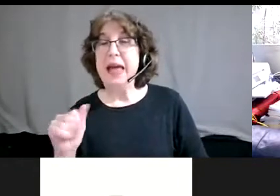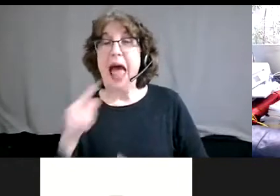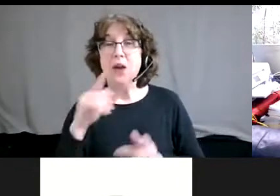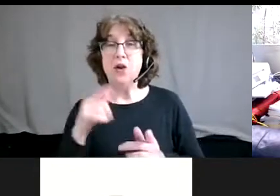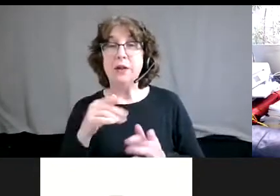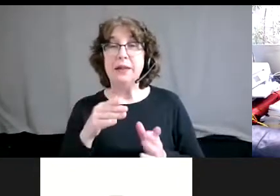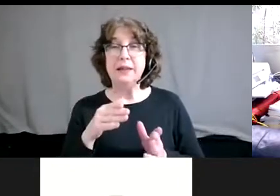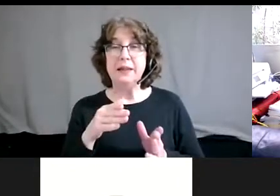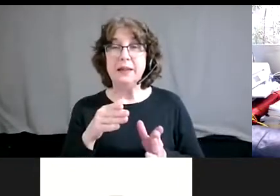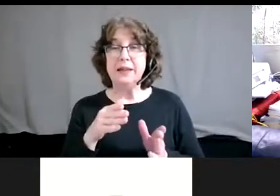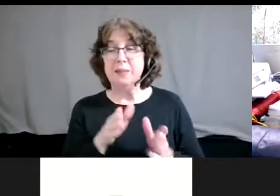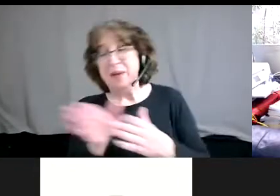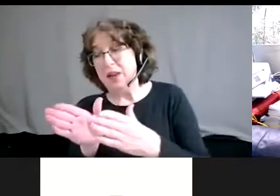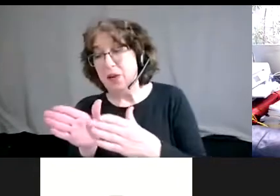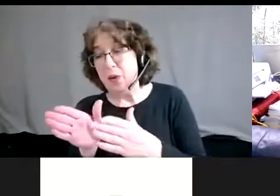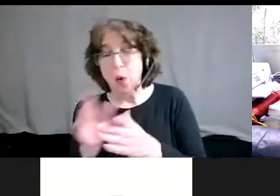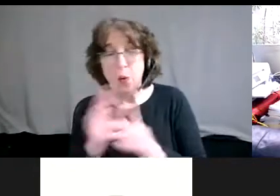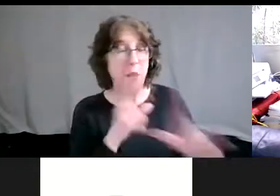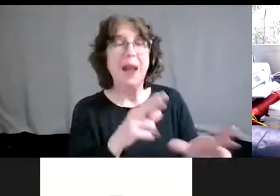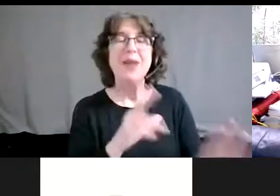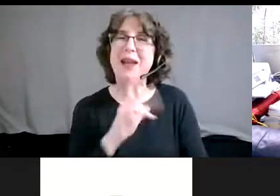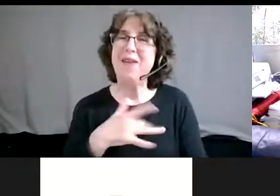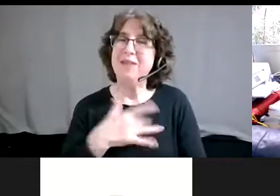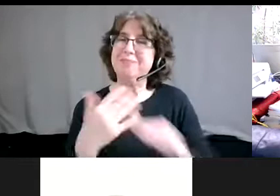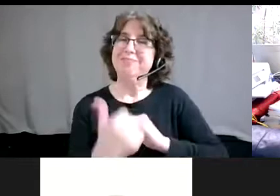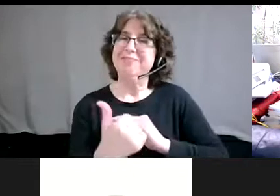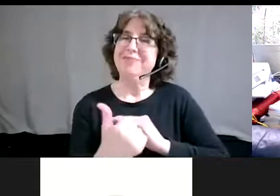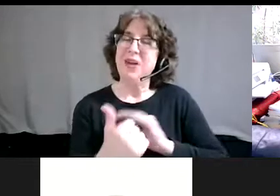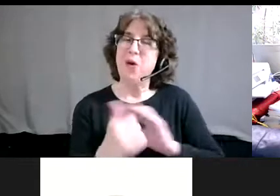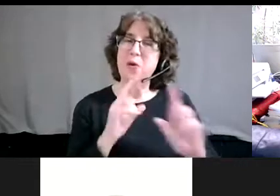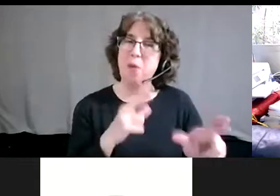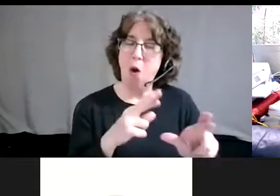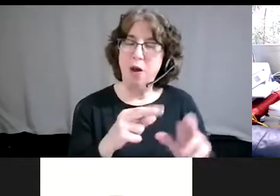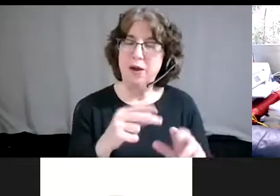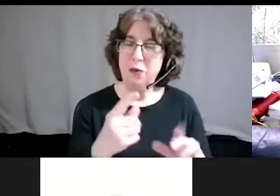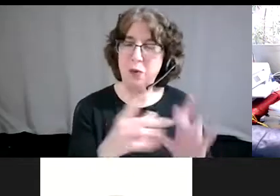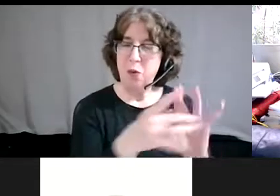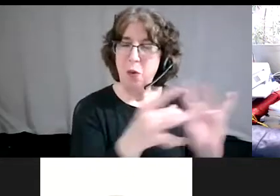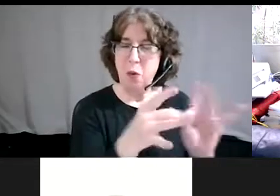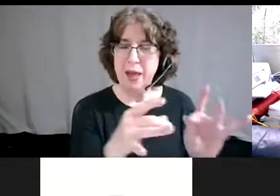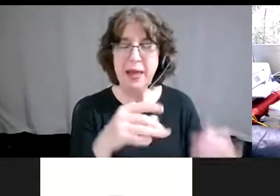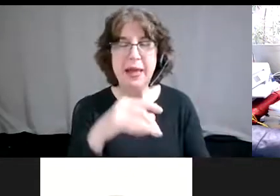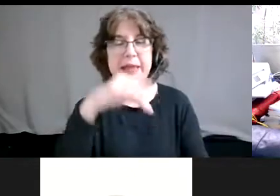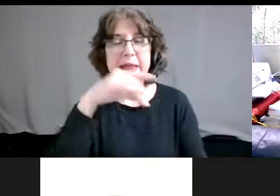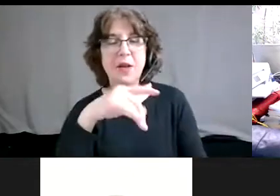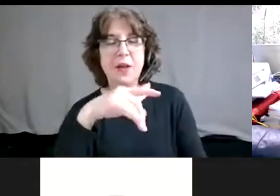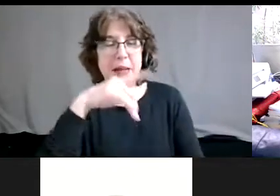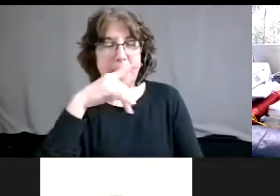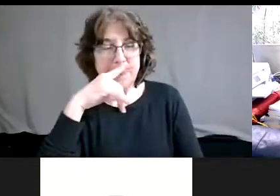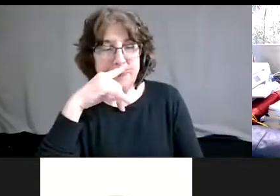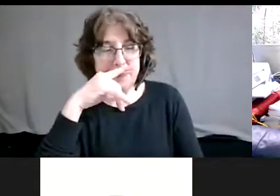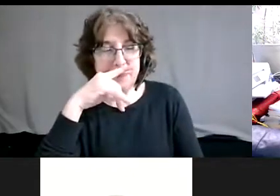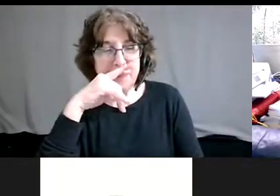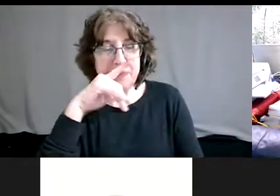respond. I feel very compelled to respond to something that you had said. I thought it was really interesting. You were talking about,